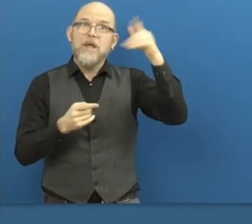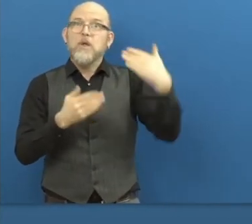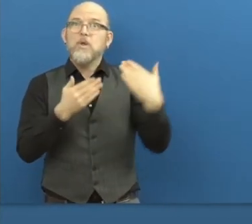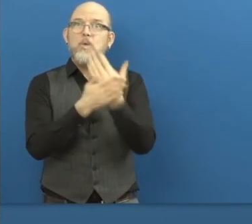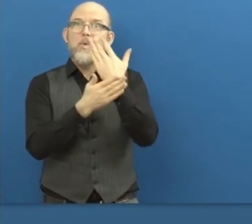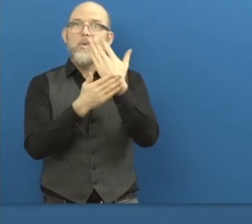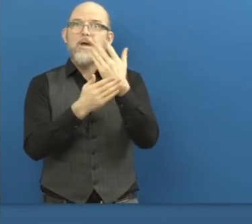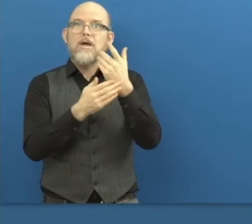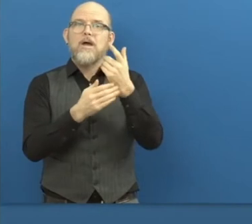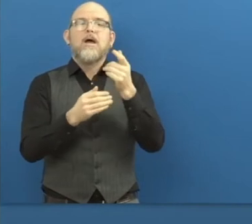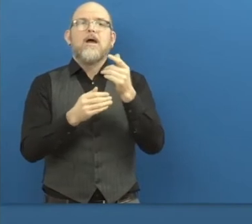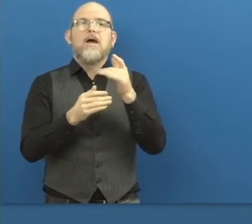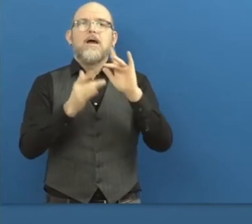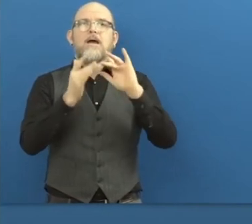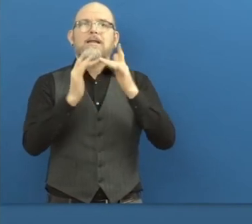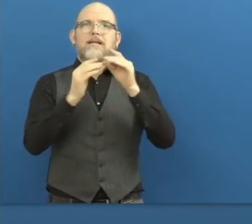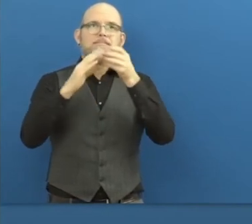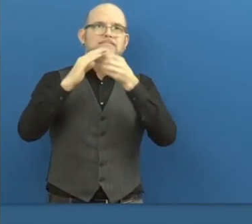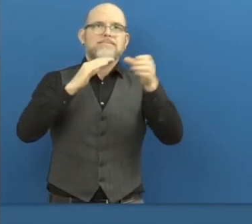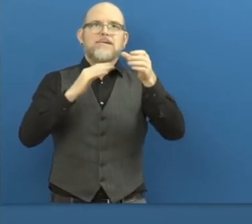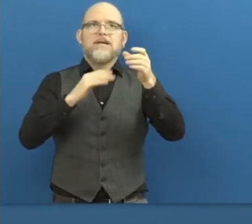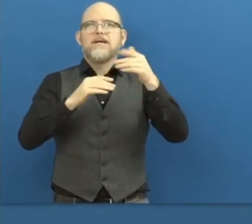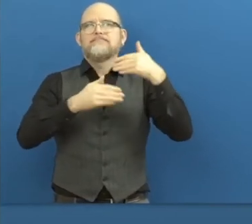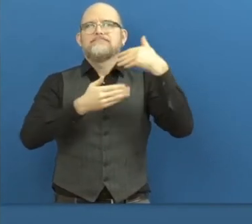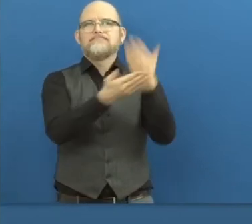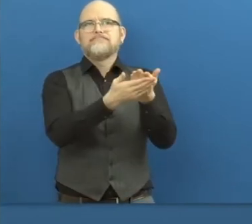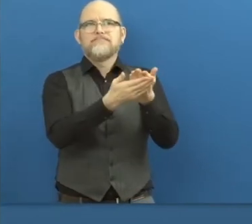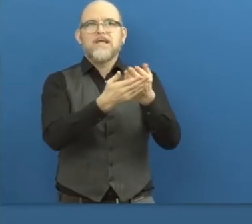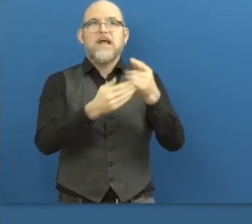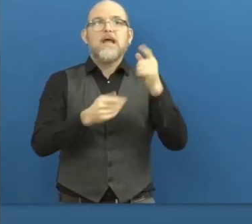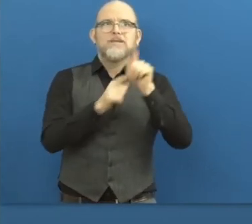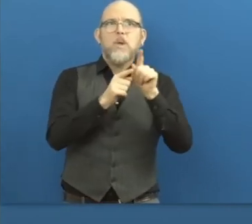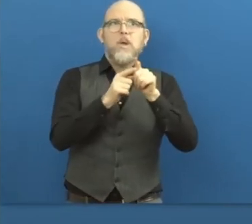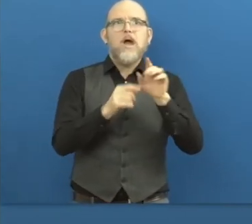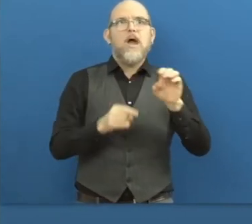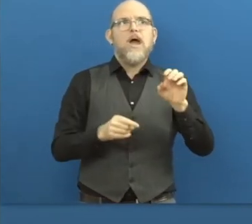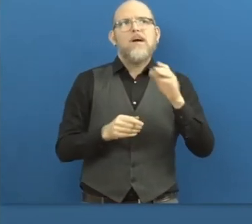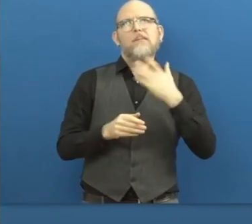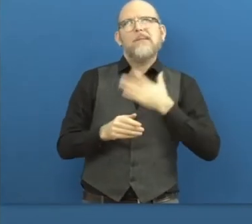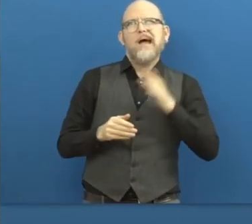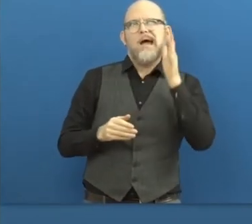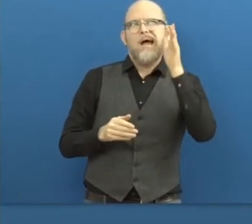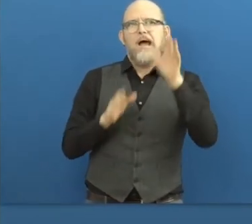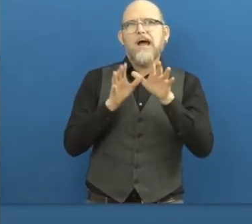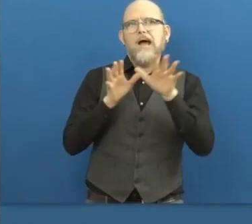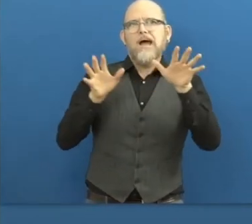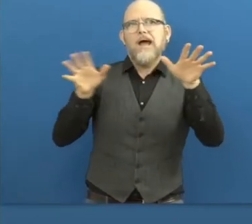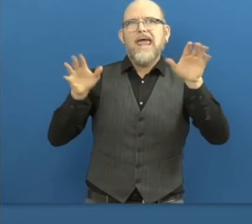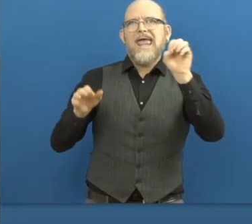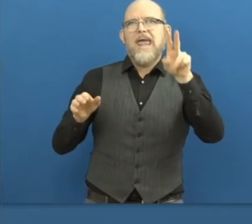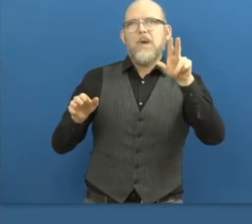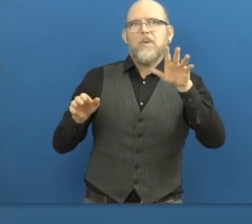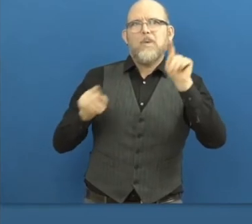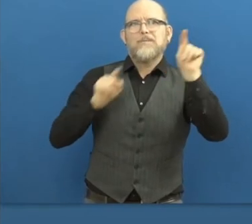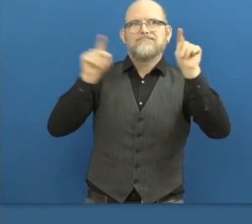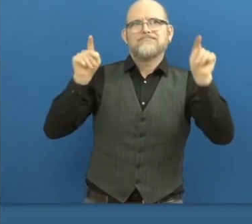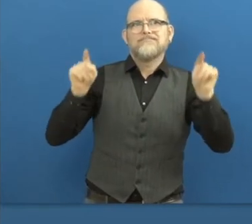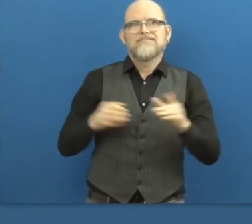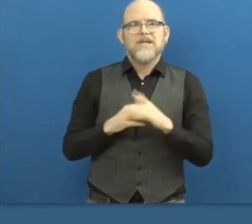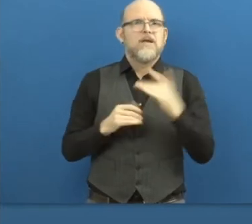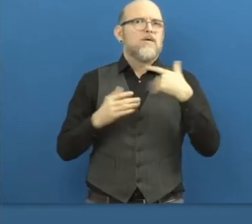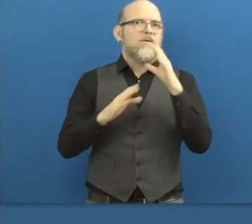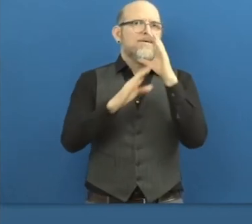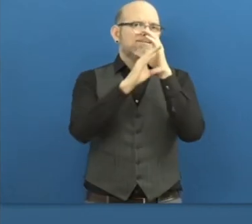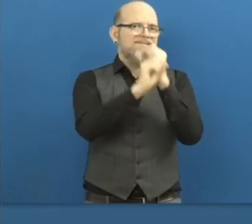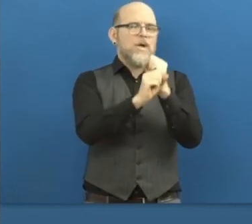Germany. And the idea is maybe to develop this within the European Union in the future. What we are now